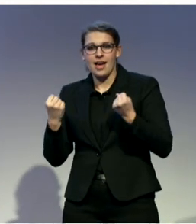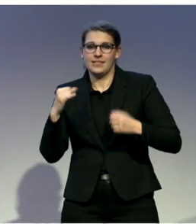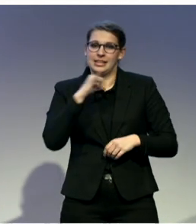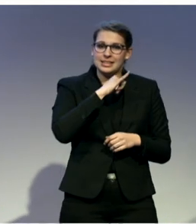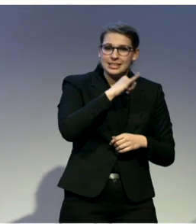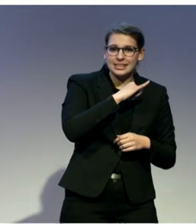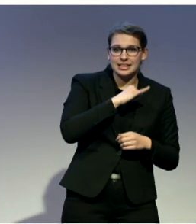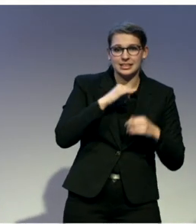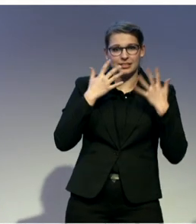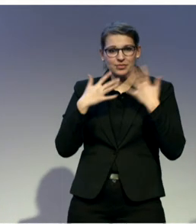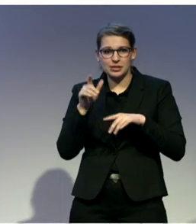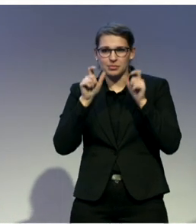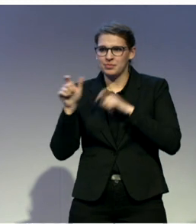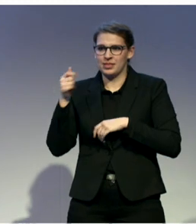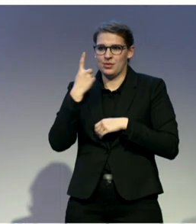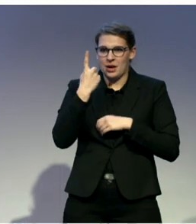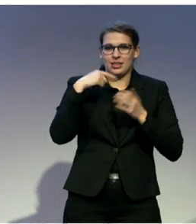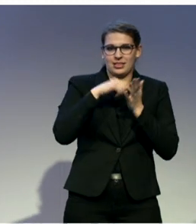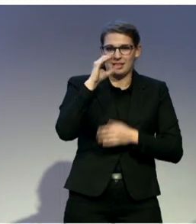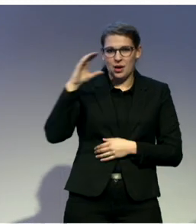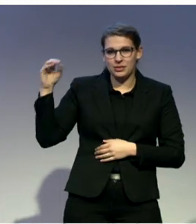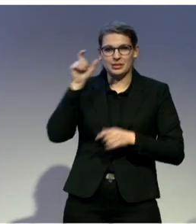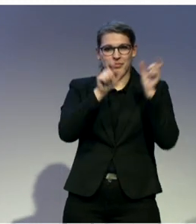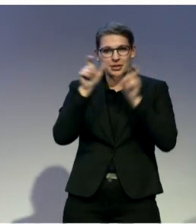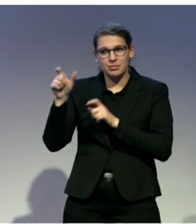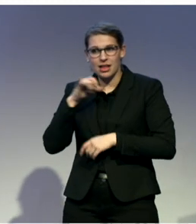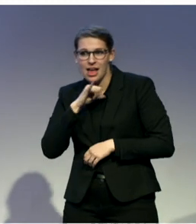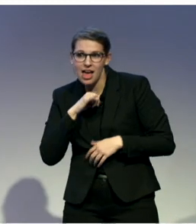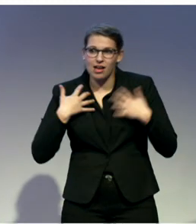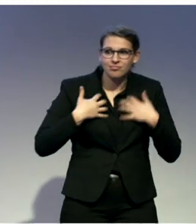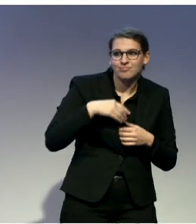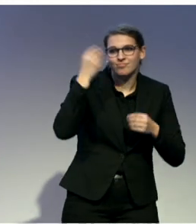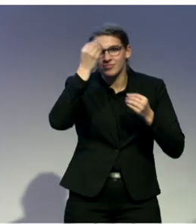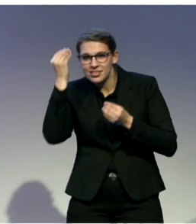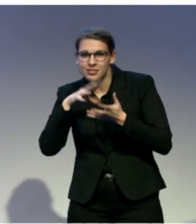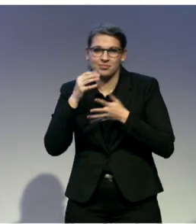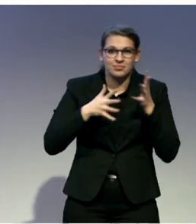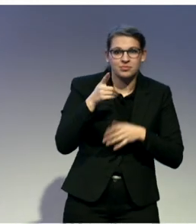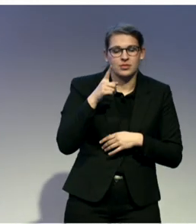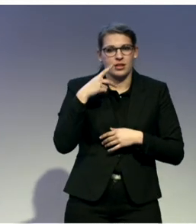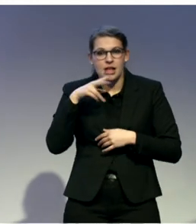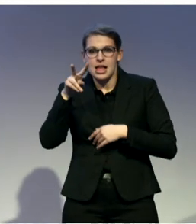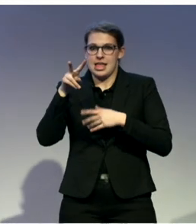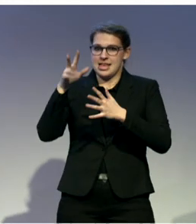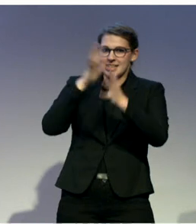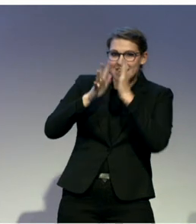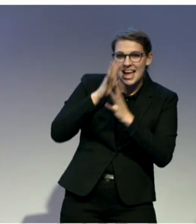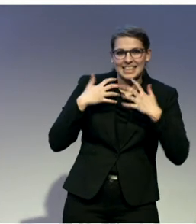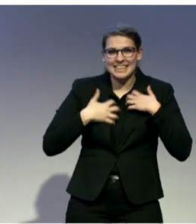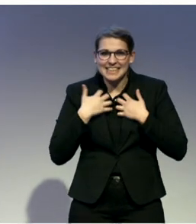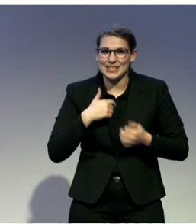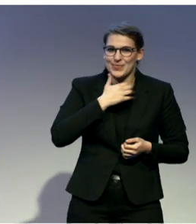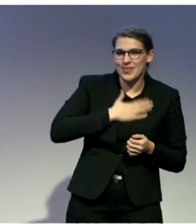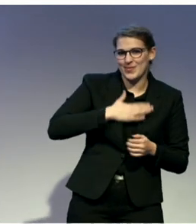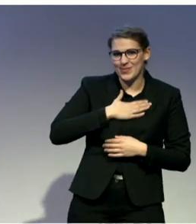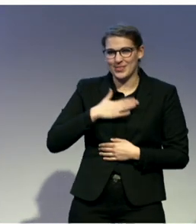to do with the deaf community, don't know anyone who is deaf, is signing and learning how to sign basic communicative